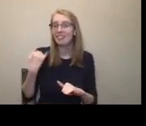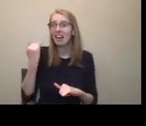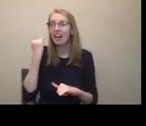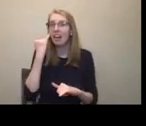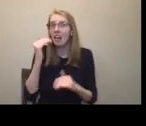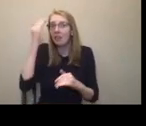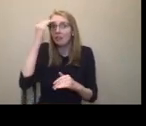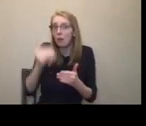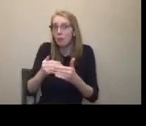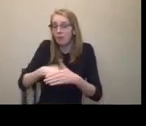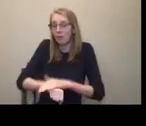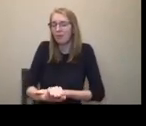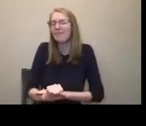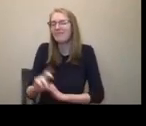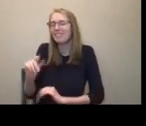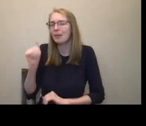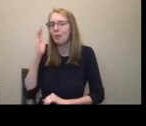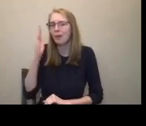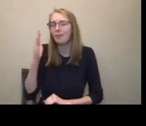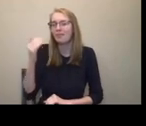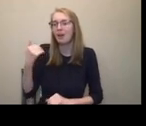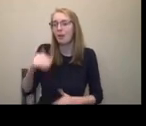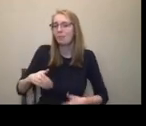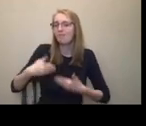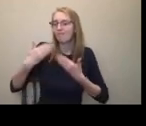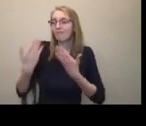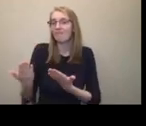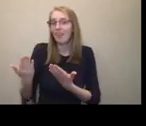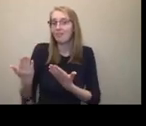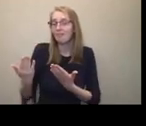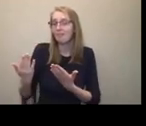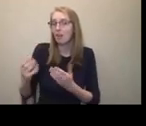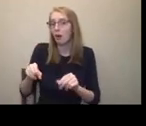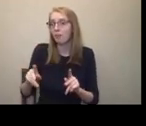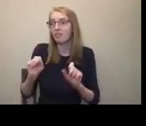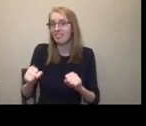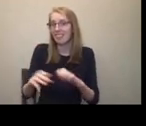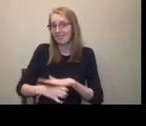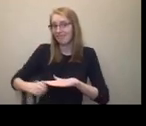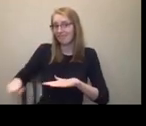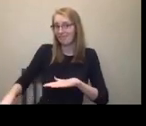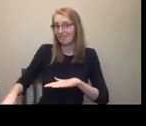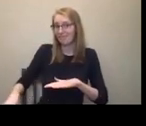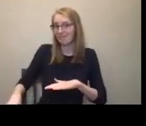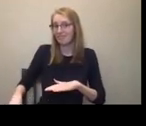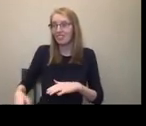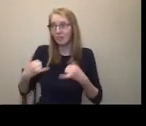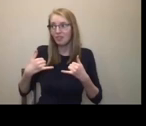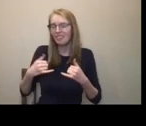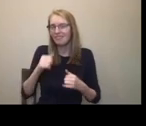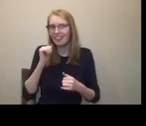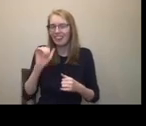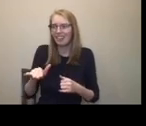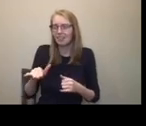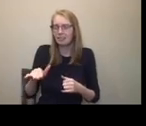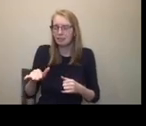they are going to be disabled. So even though it's not as harsh of an attitude, we are still practicing this today. And here